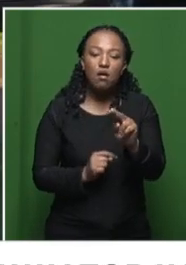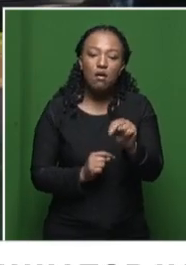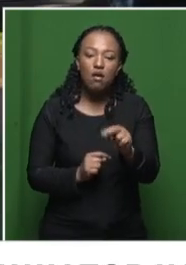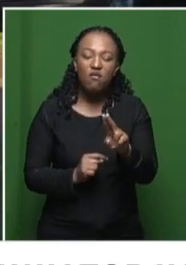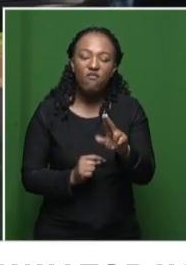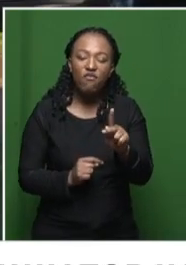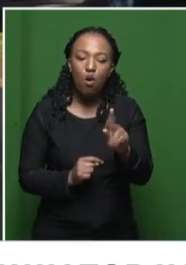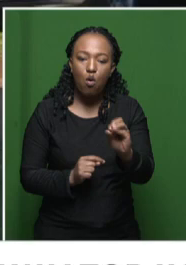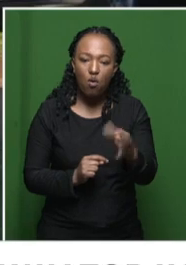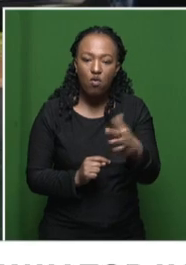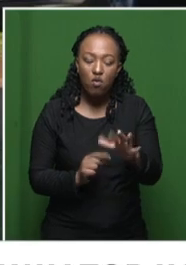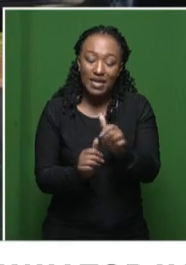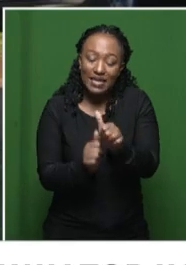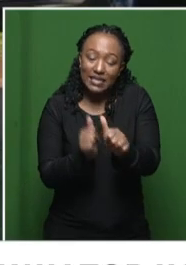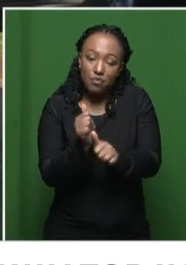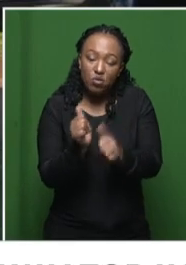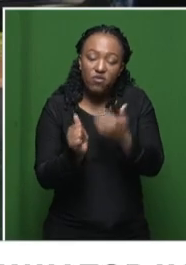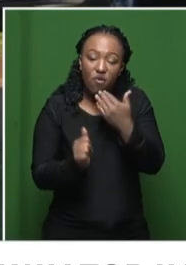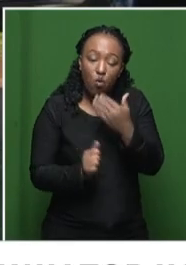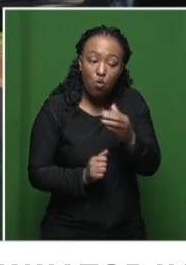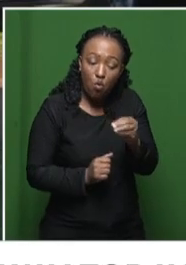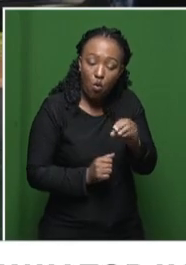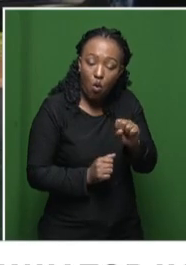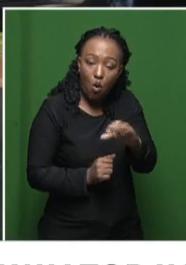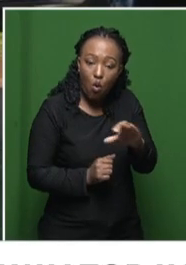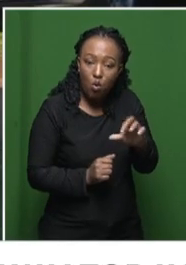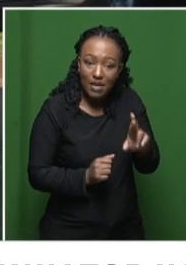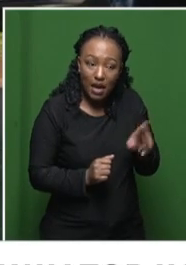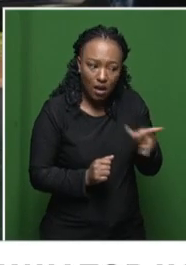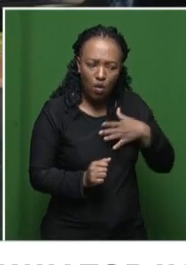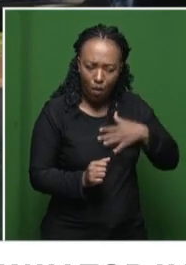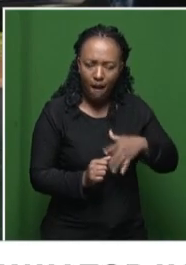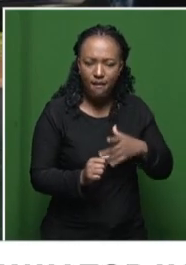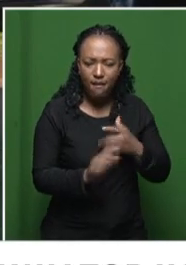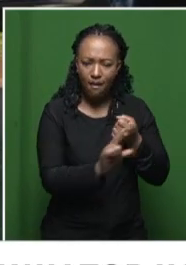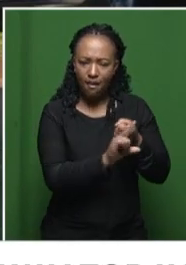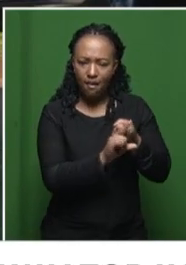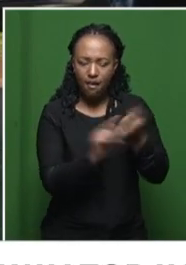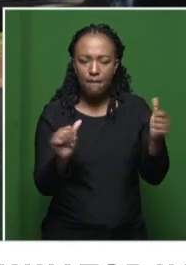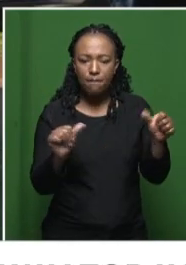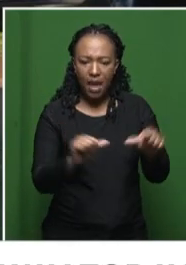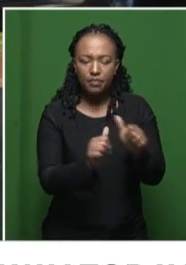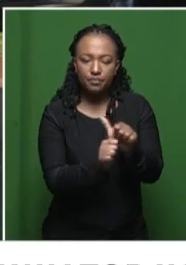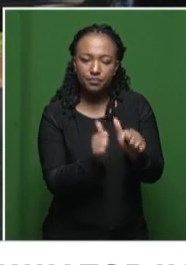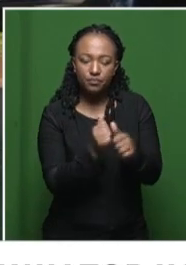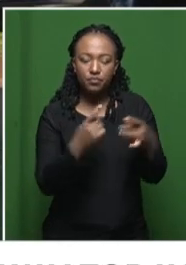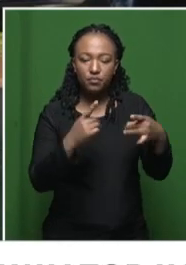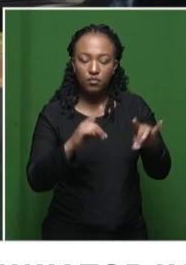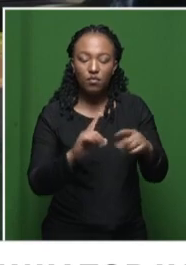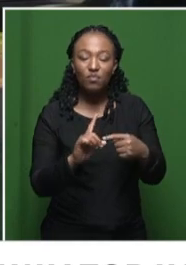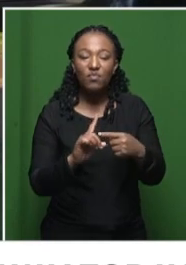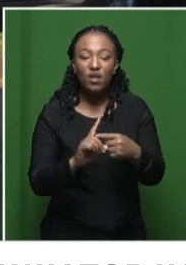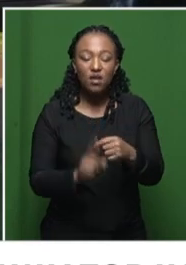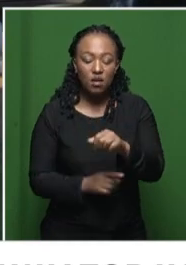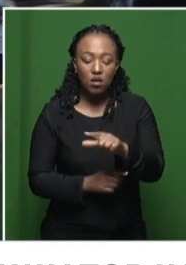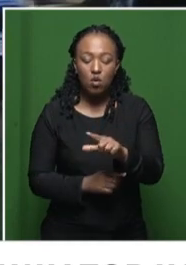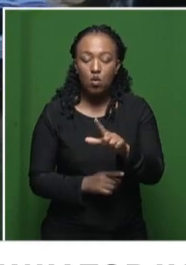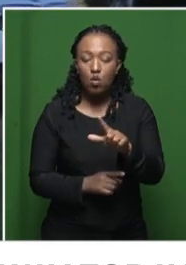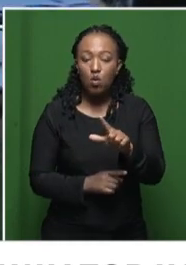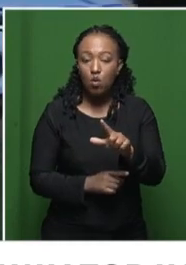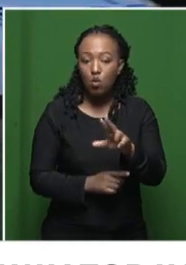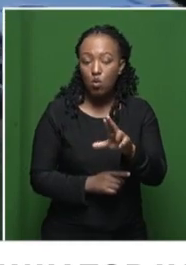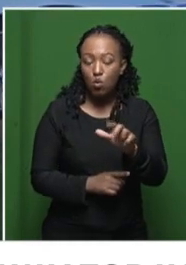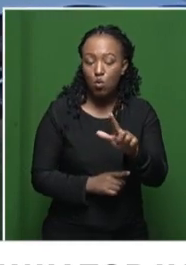deputy to Oscar Mabuya and currently who is also seeking to come back as his deputy chairperson. You've got Lula Manguga Itobi as well